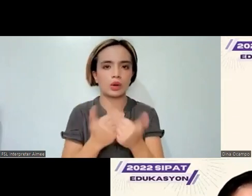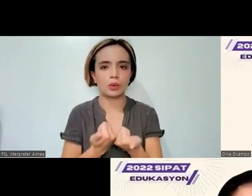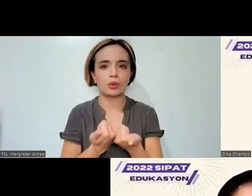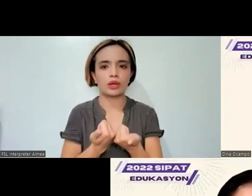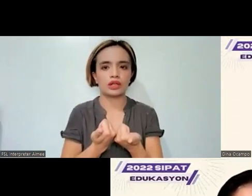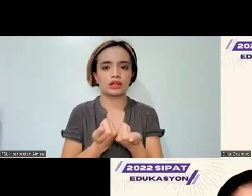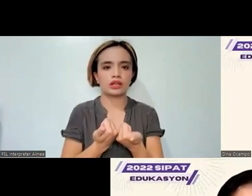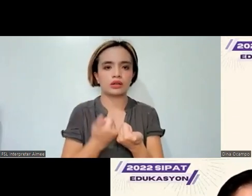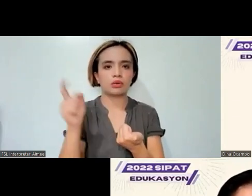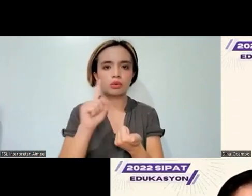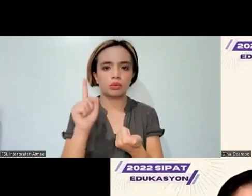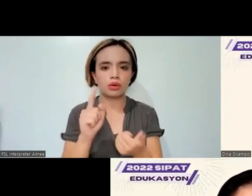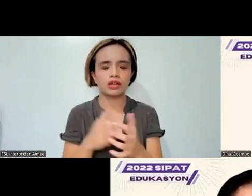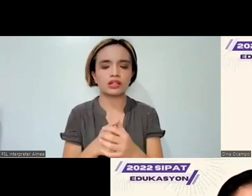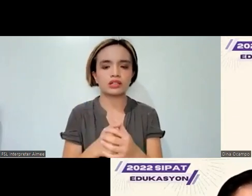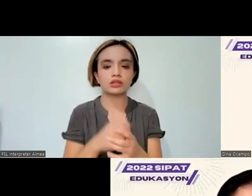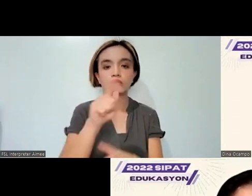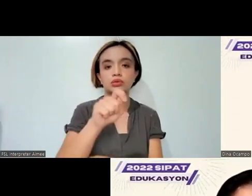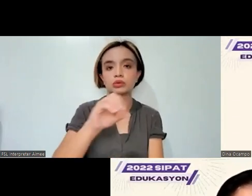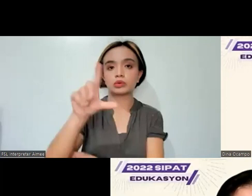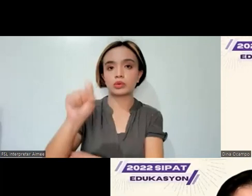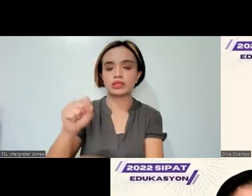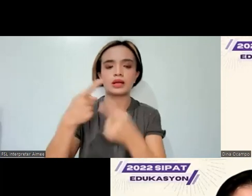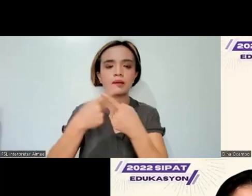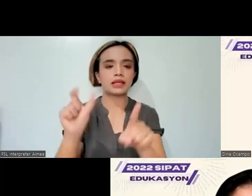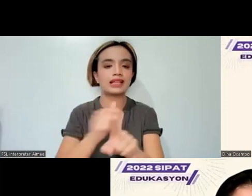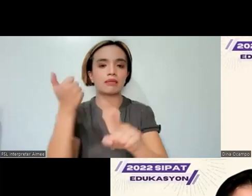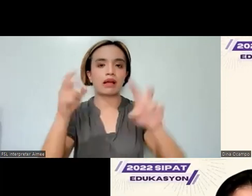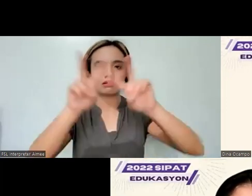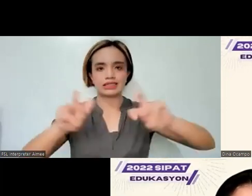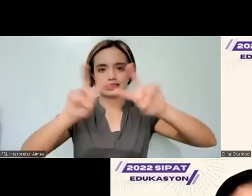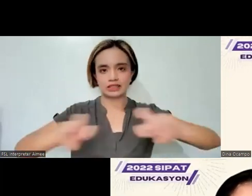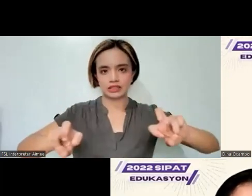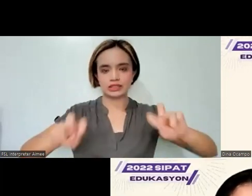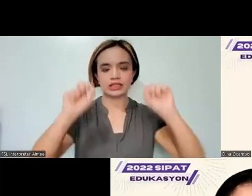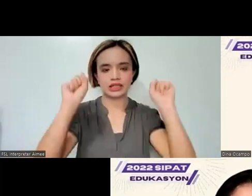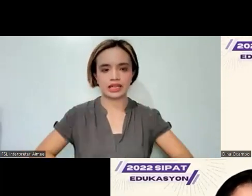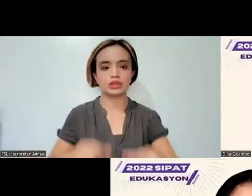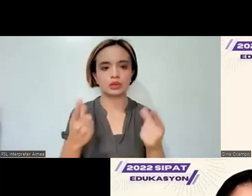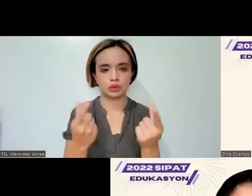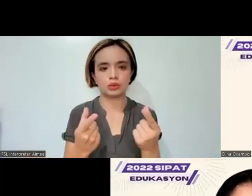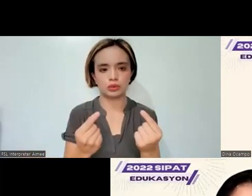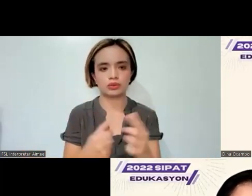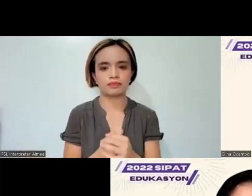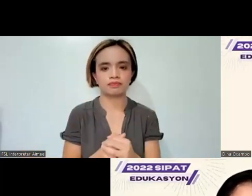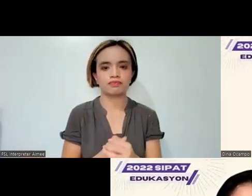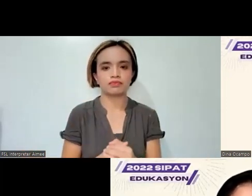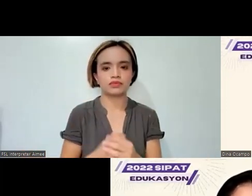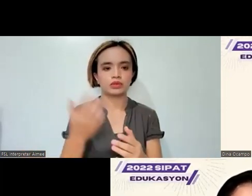that set of tools, but also with the other research that we were able to do over the course of the pandemic.